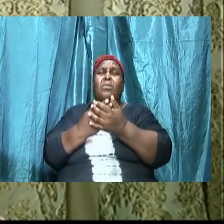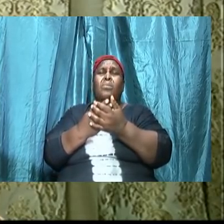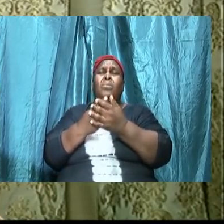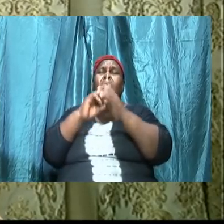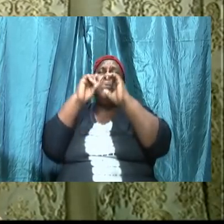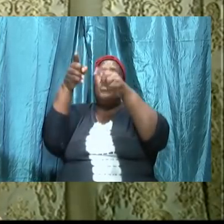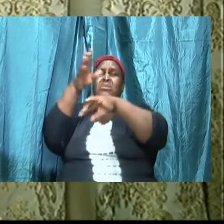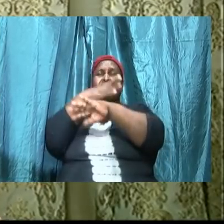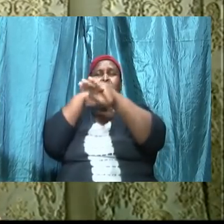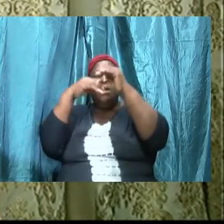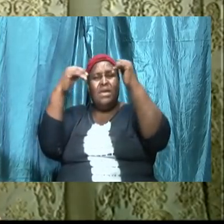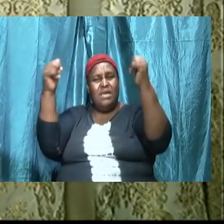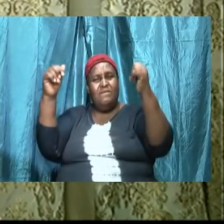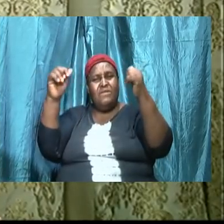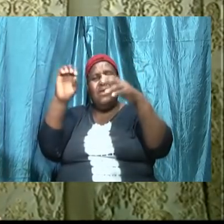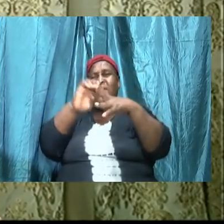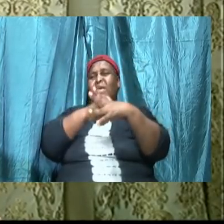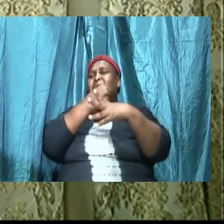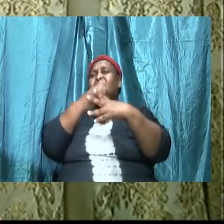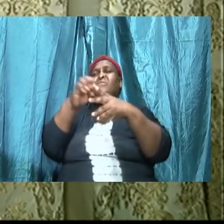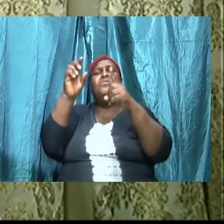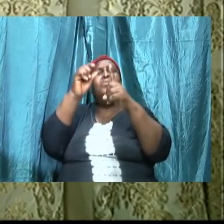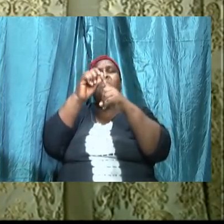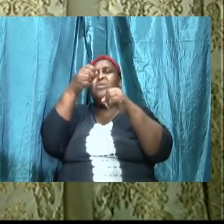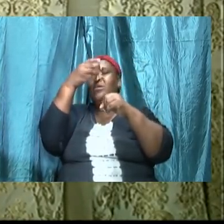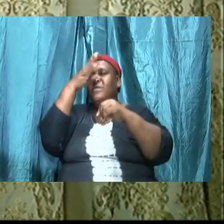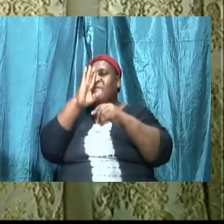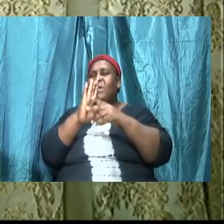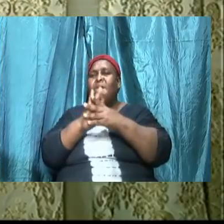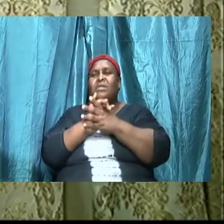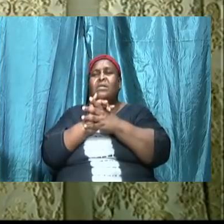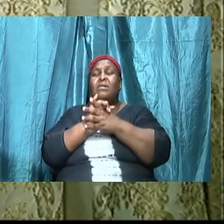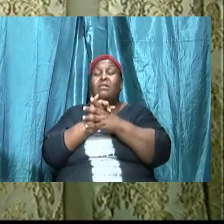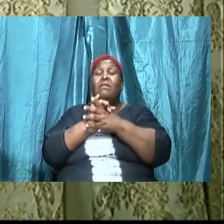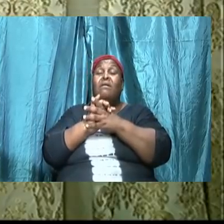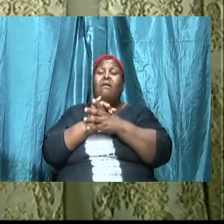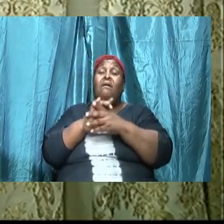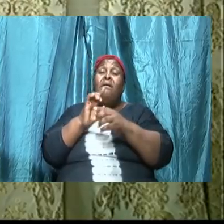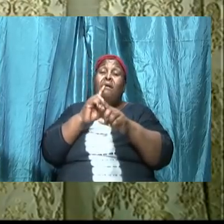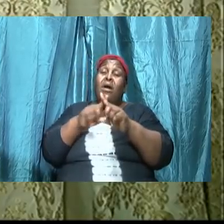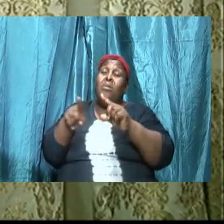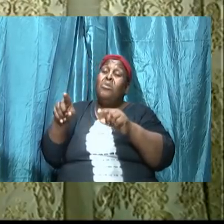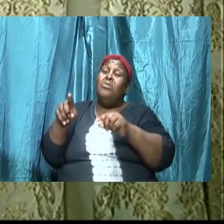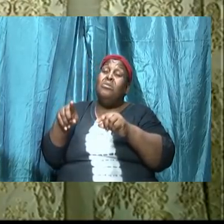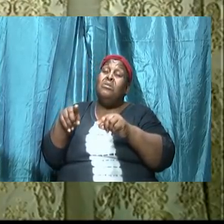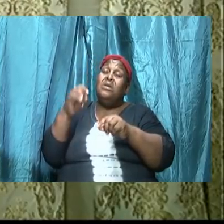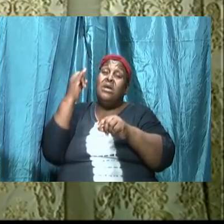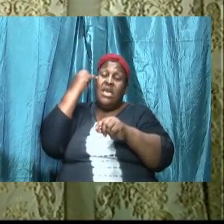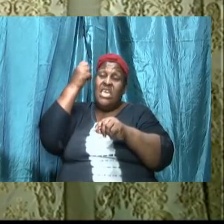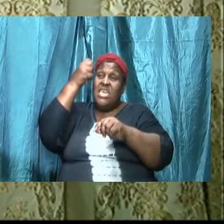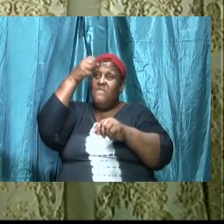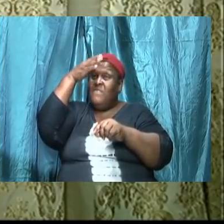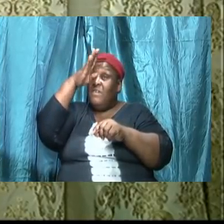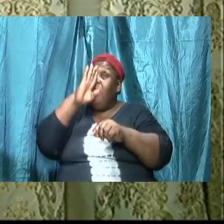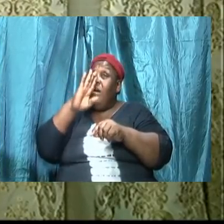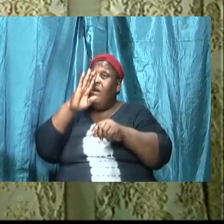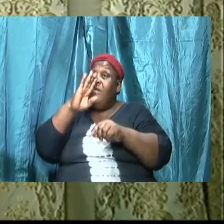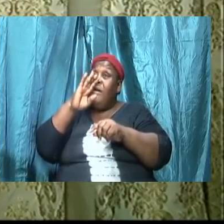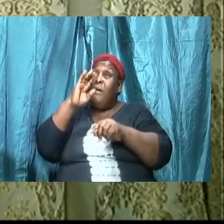it even without the word but if the word he magnifies above his name